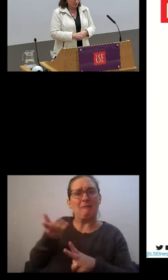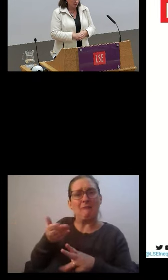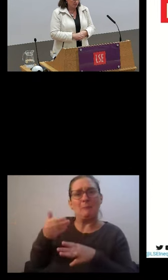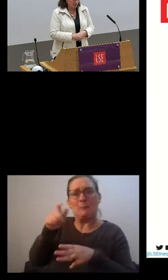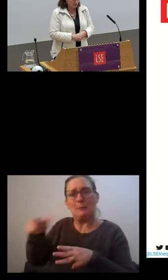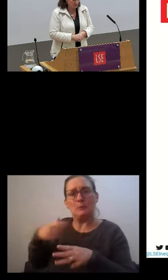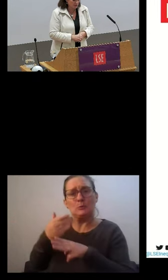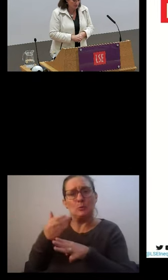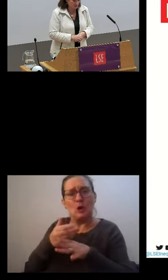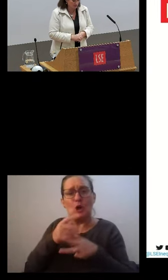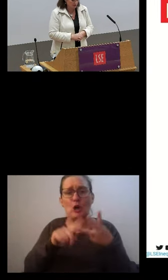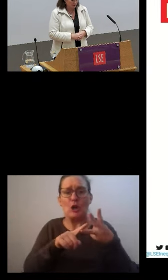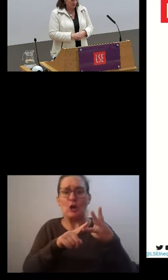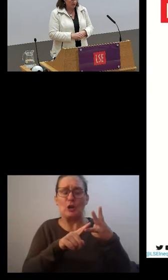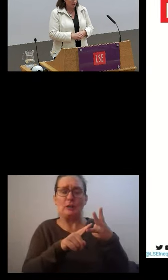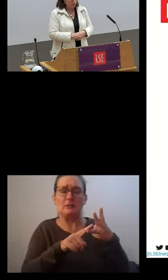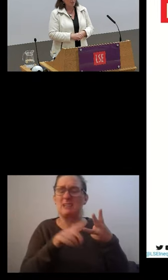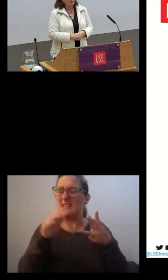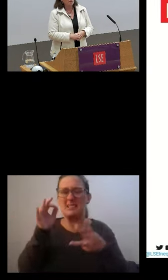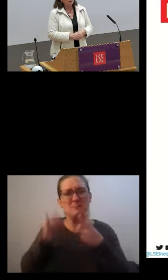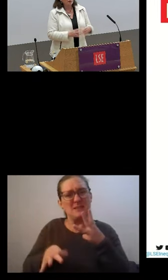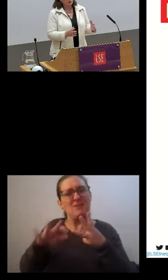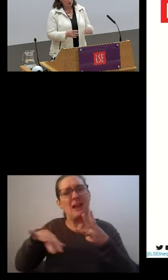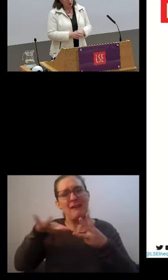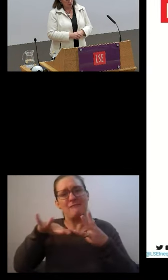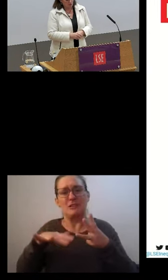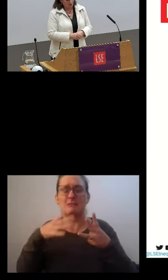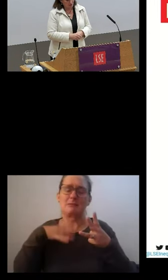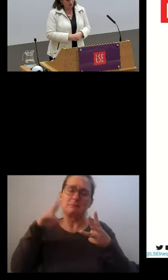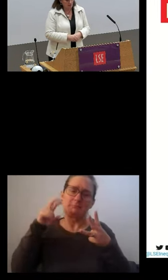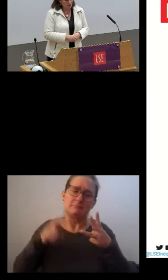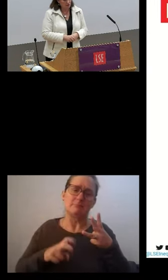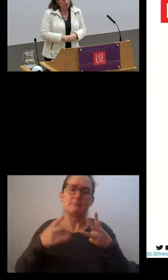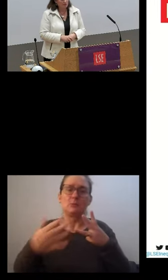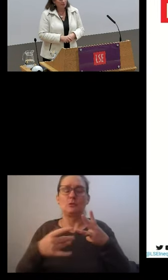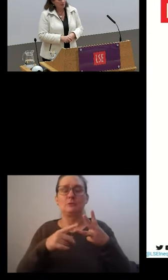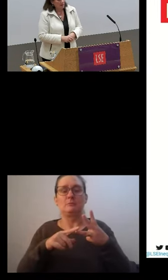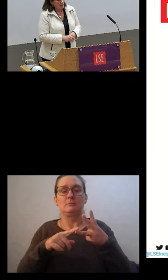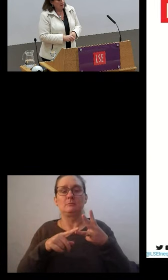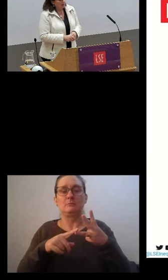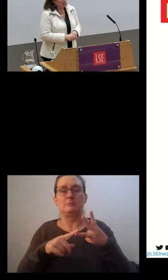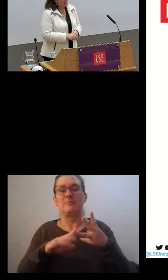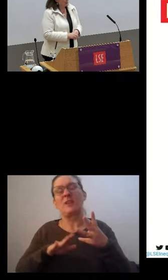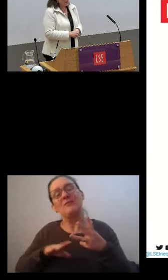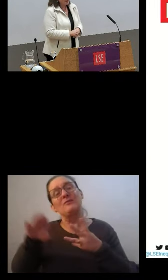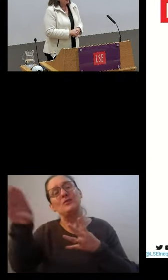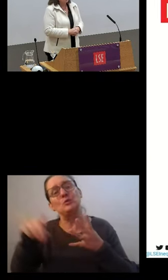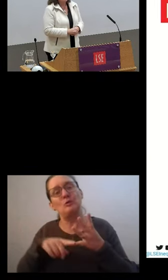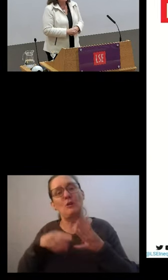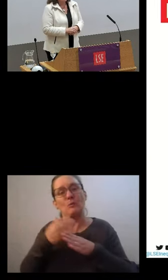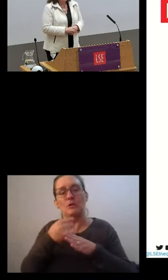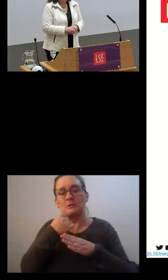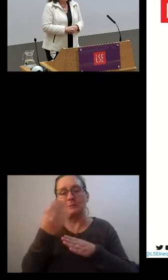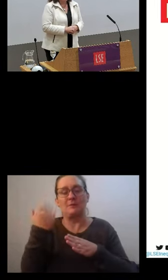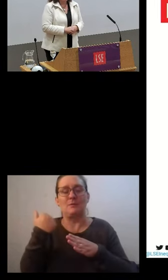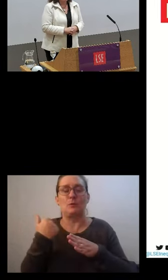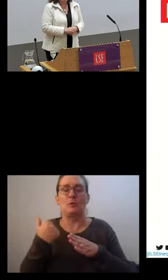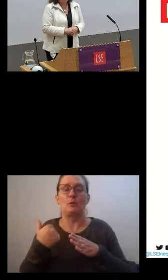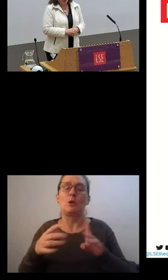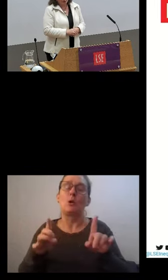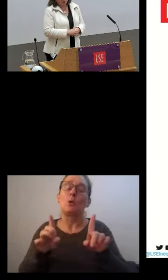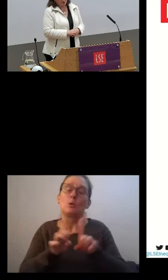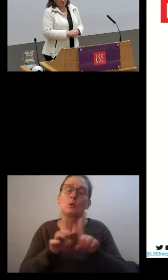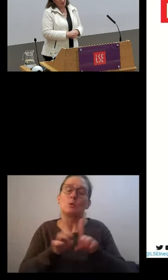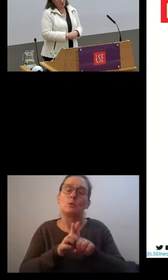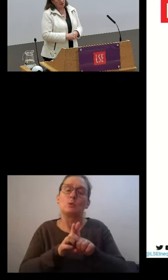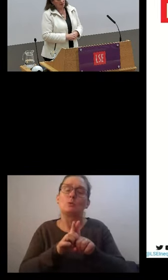That's sort of a newer issue that we have to look at. The future of work I already mentioned. And there may also be a global